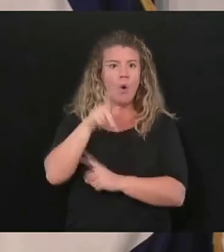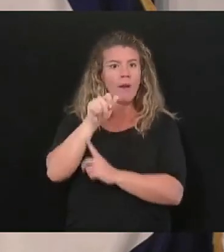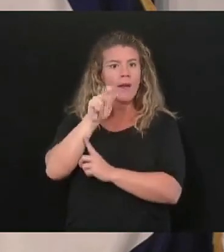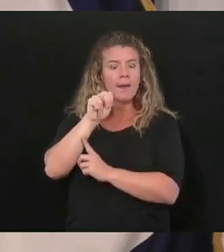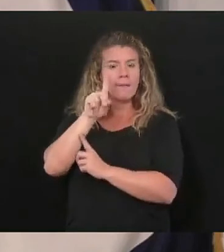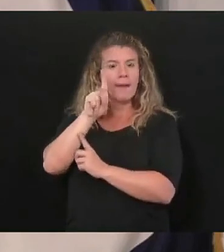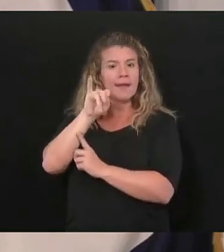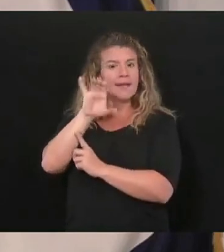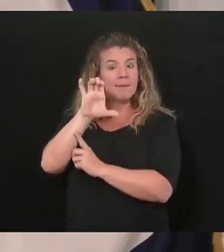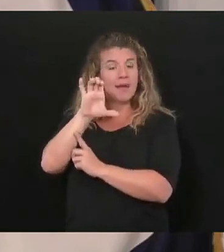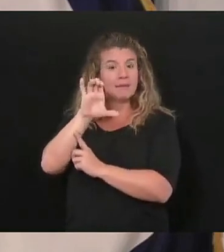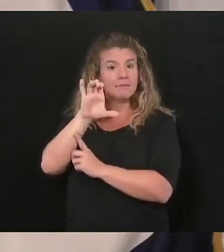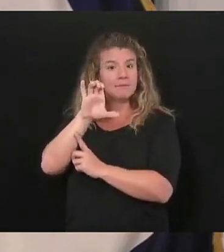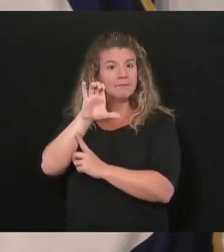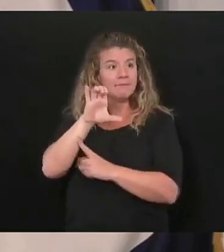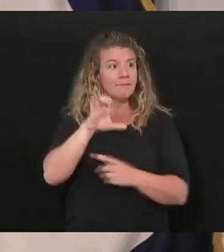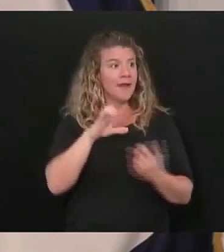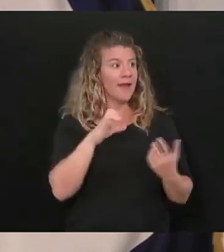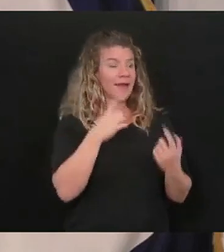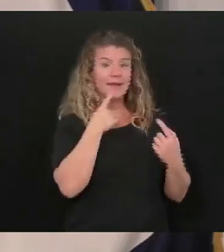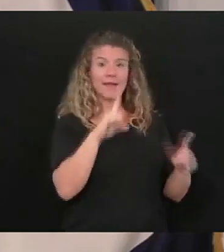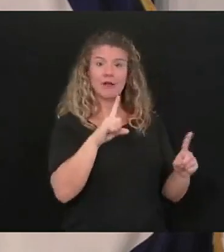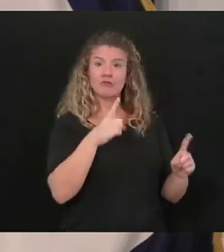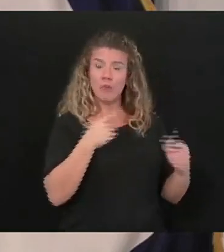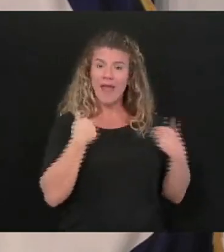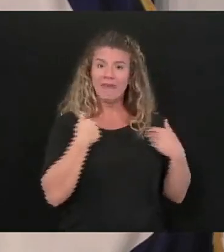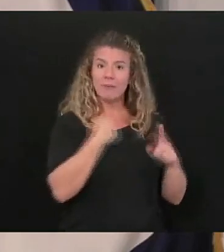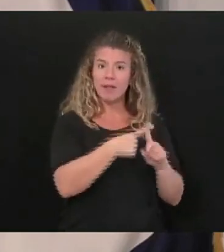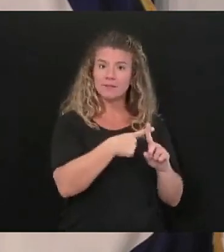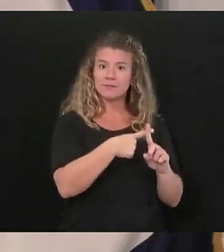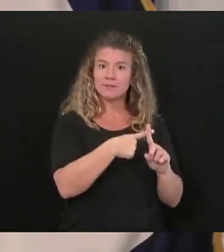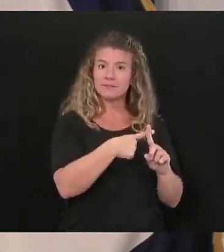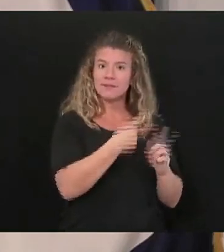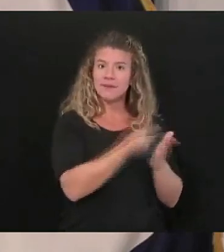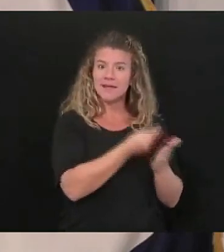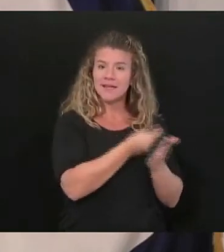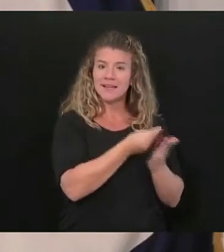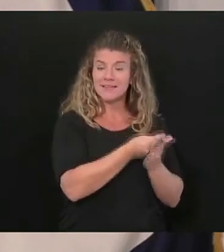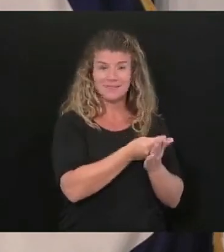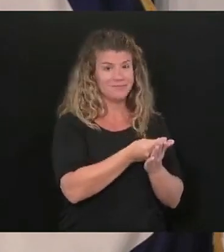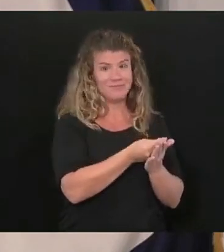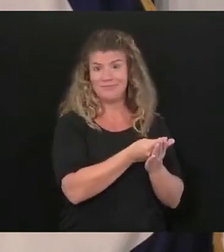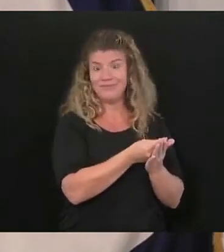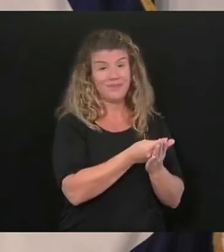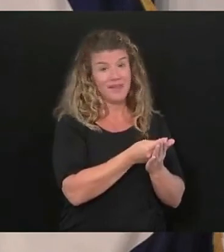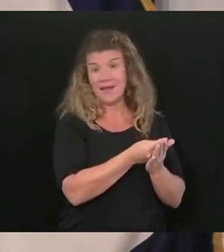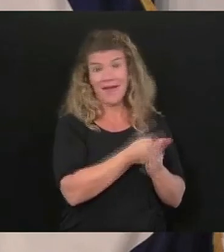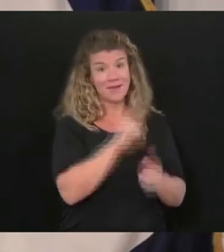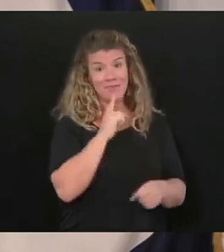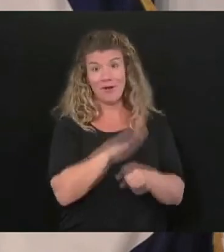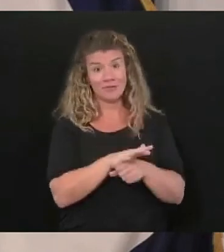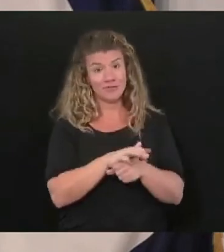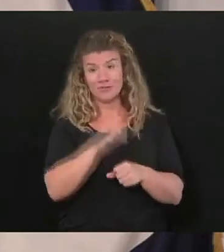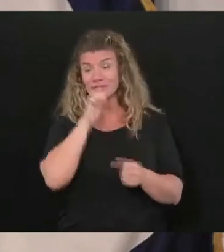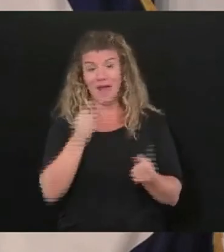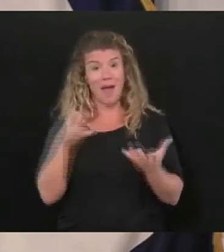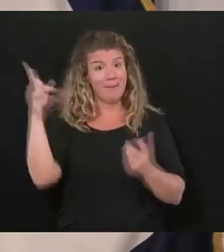say at the end of the year we've got a surplus you're not going to be able to find many I'll promise you that